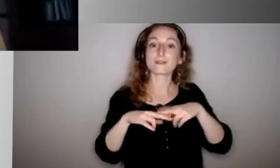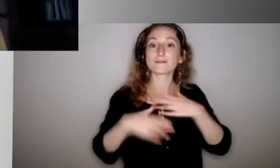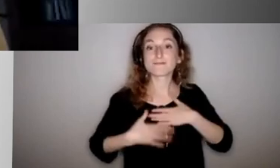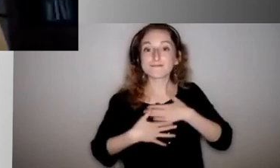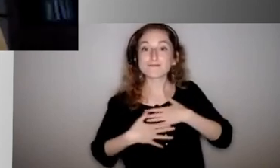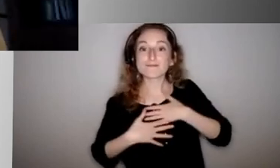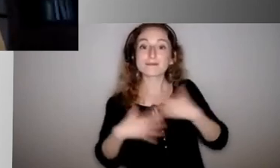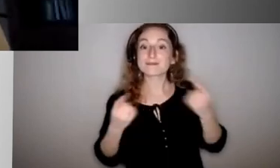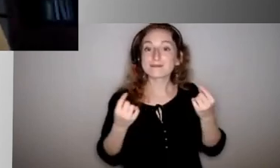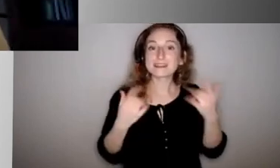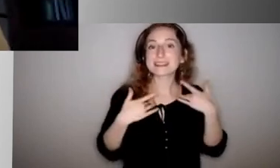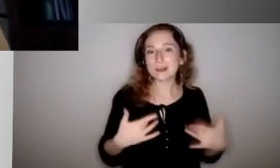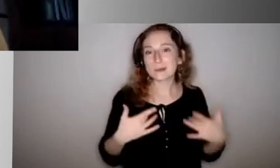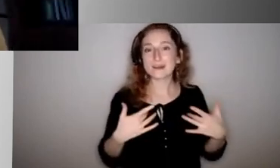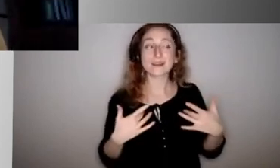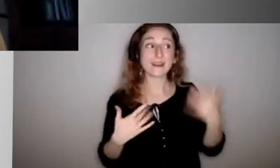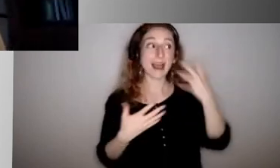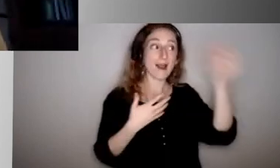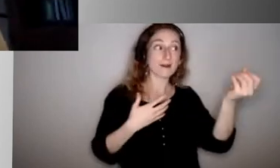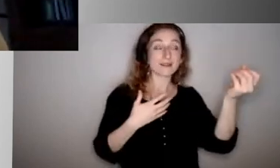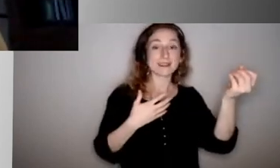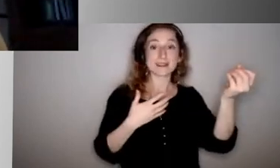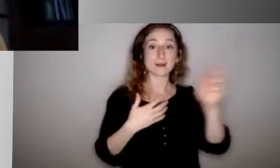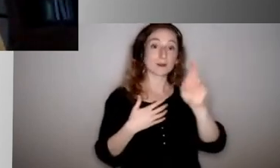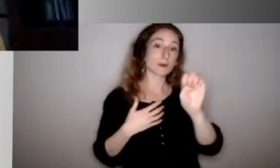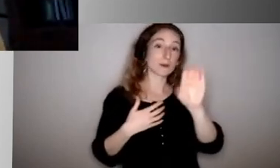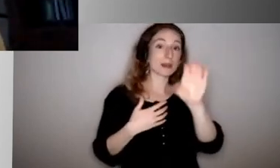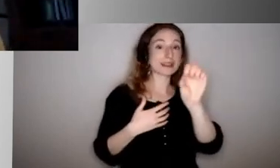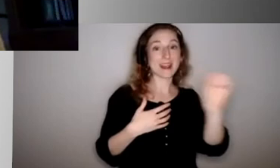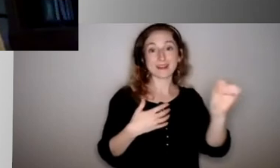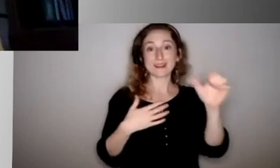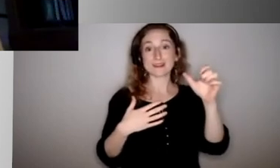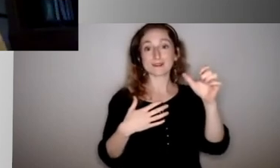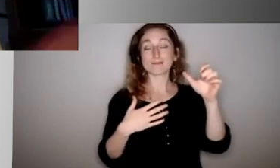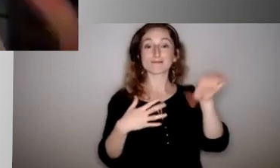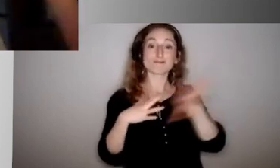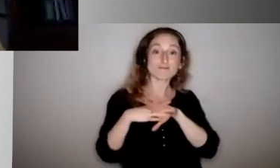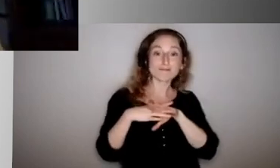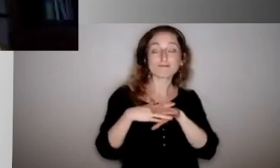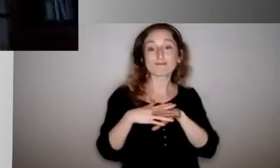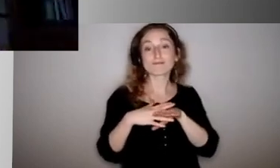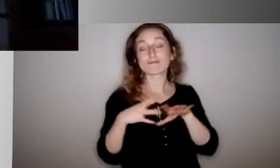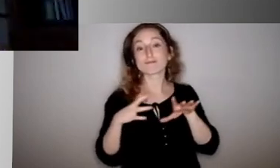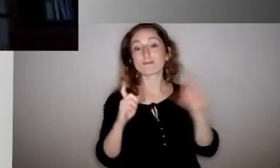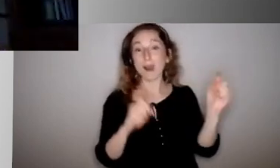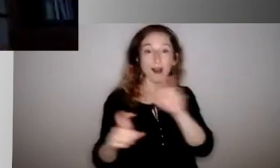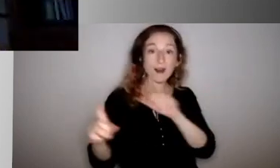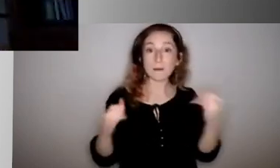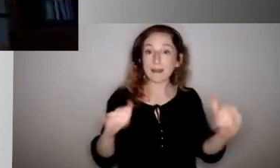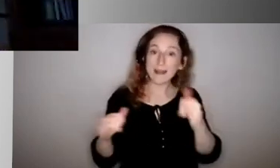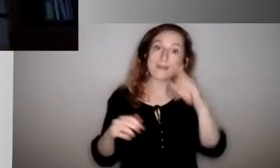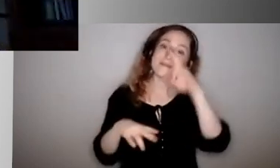traditionally and other activities are fun at school, um, without wearing a face mask and these things. What are you hoping to do to kind of bring that back into your